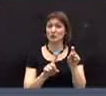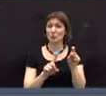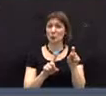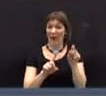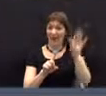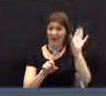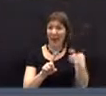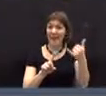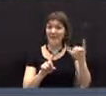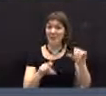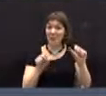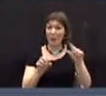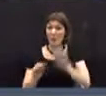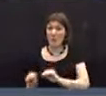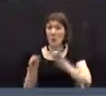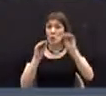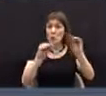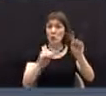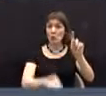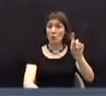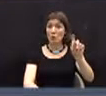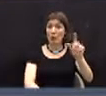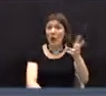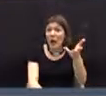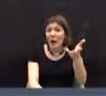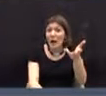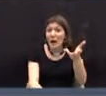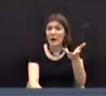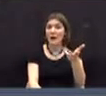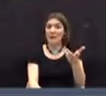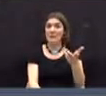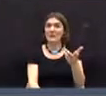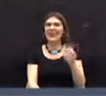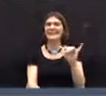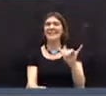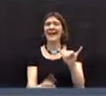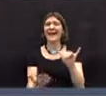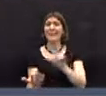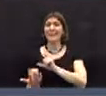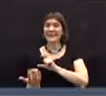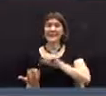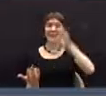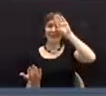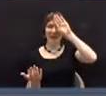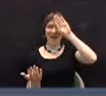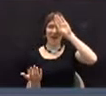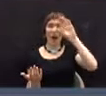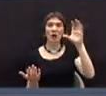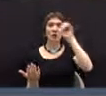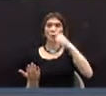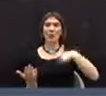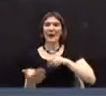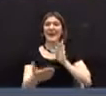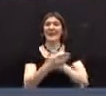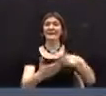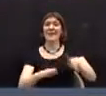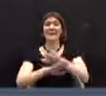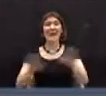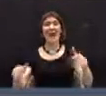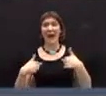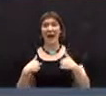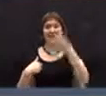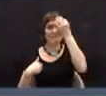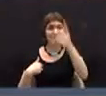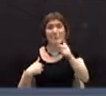Is that still a viable thing to do? I mean, it's like the police and fire must think we're all against them, and that's not